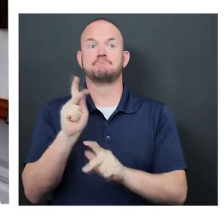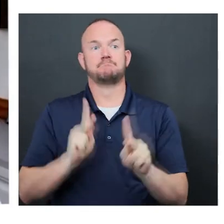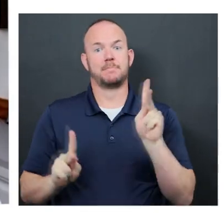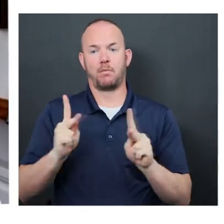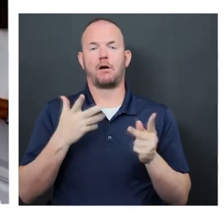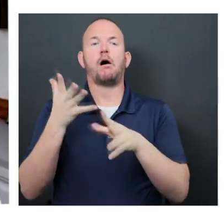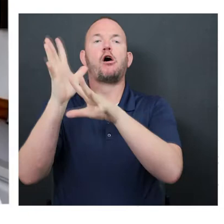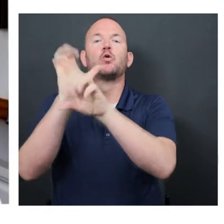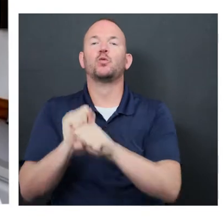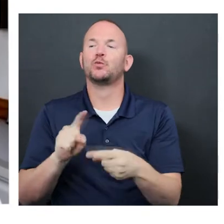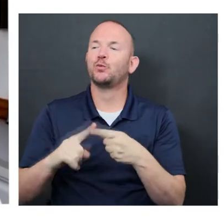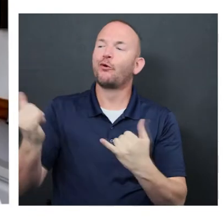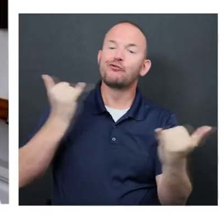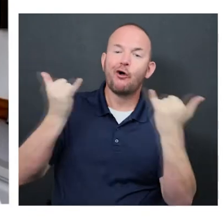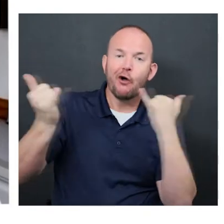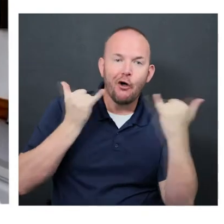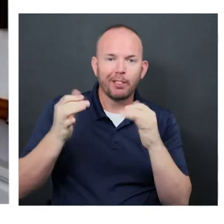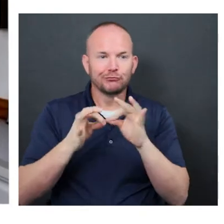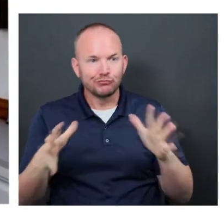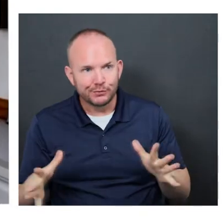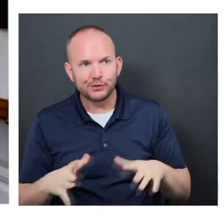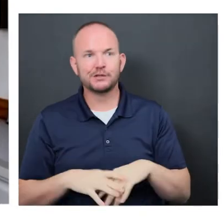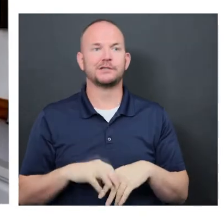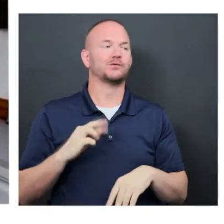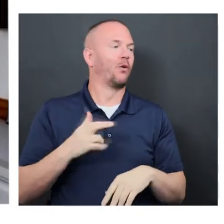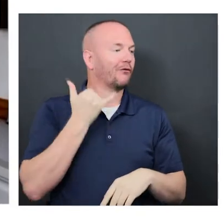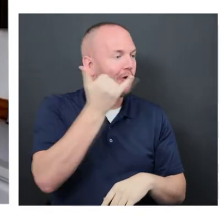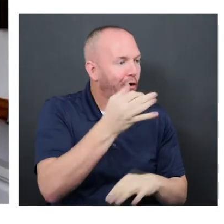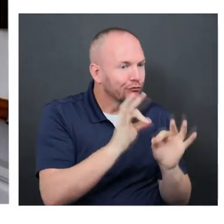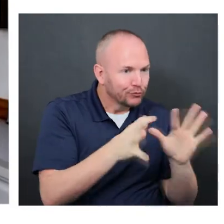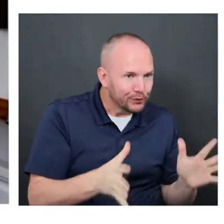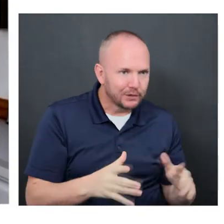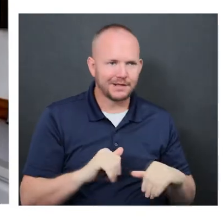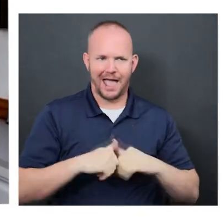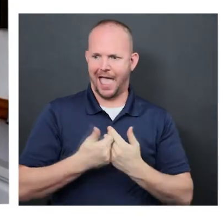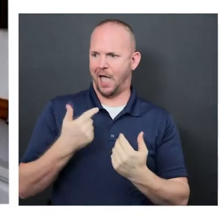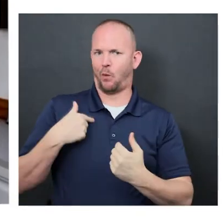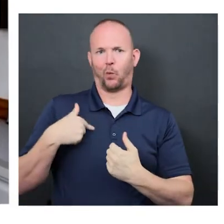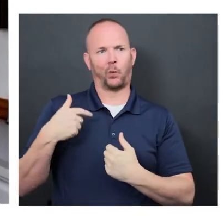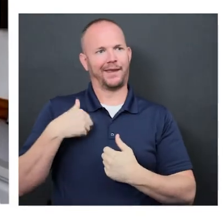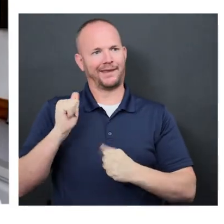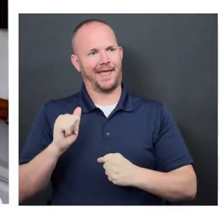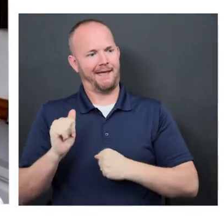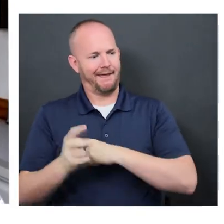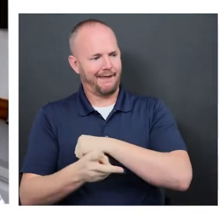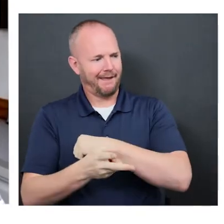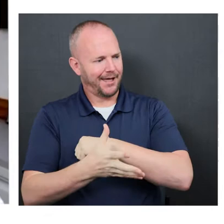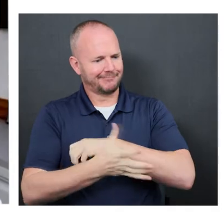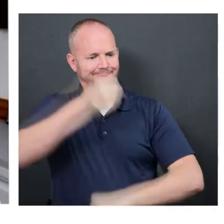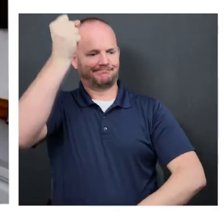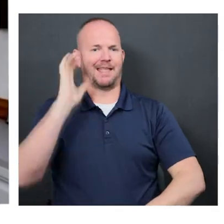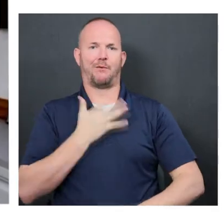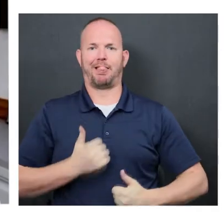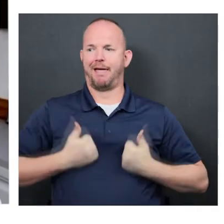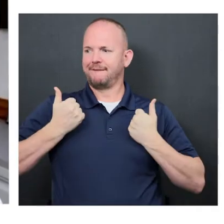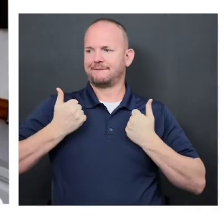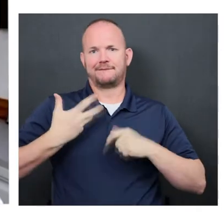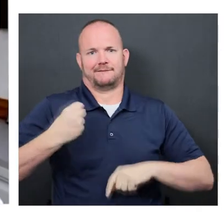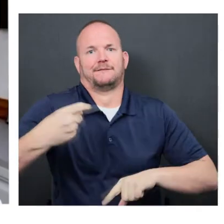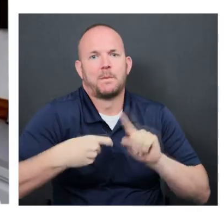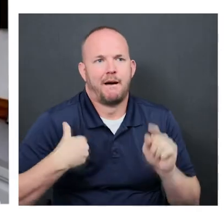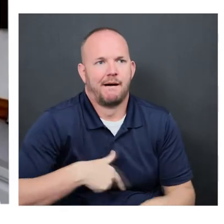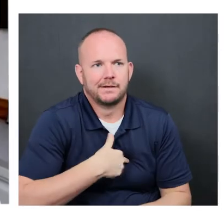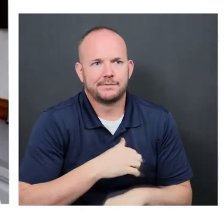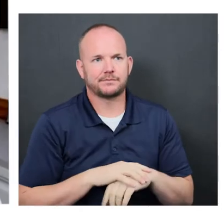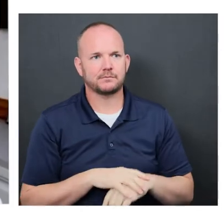telephonic interpreting, and we almost feel like it's going to take away our livelihood, it's going to replace the essence and the core of who we are as